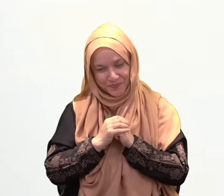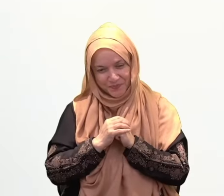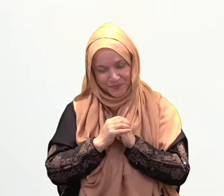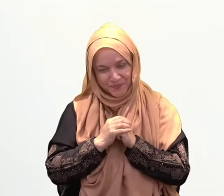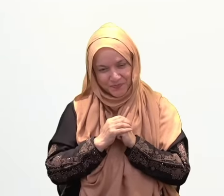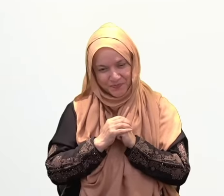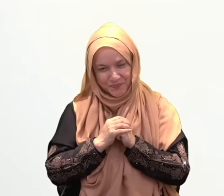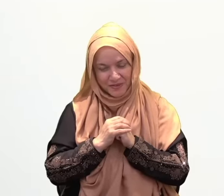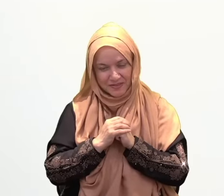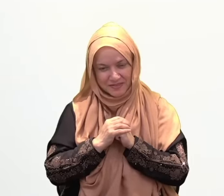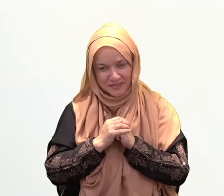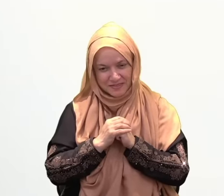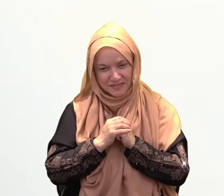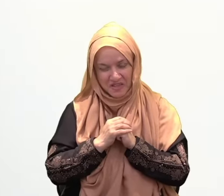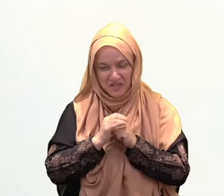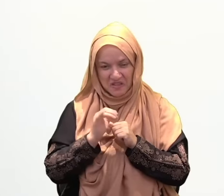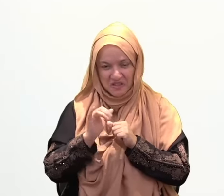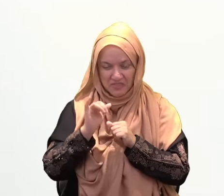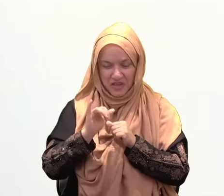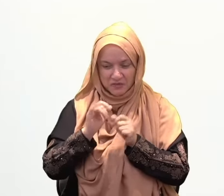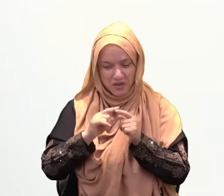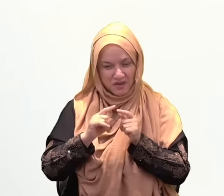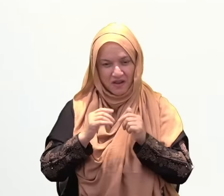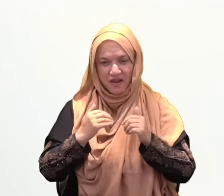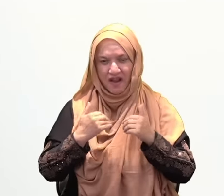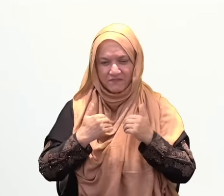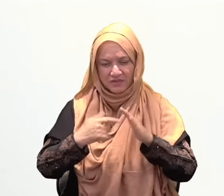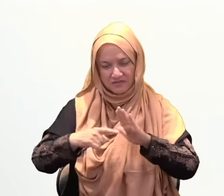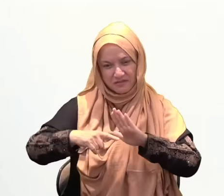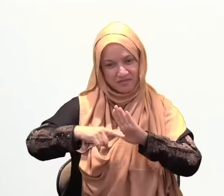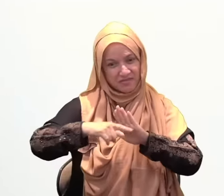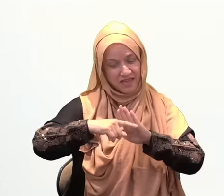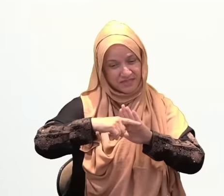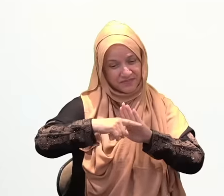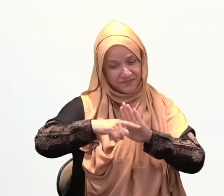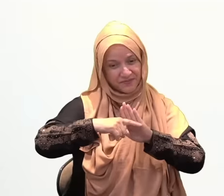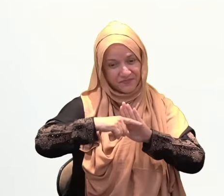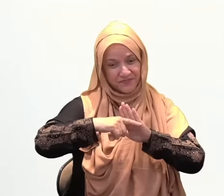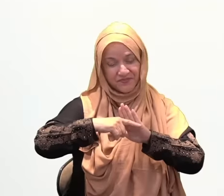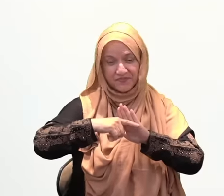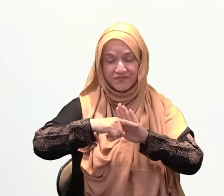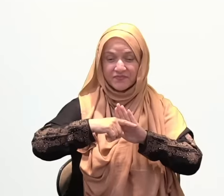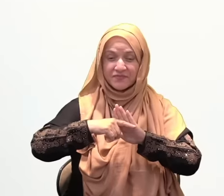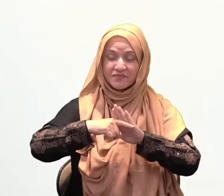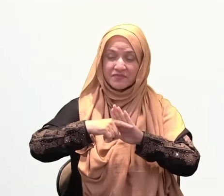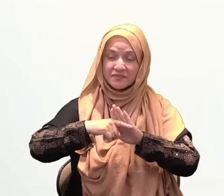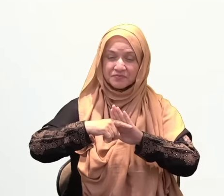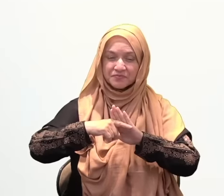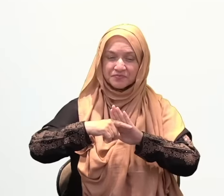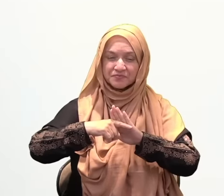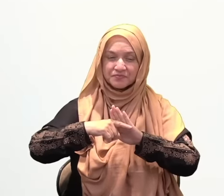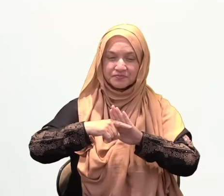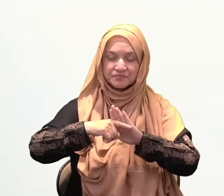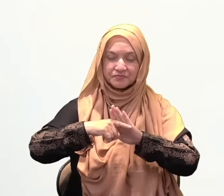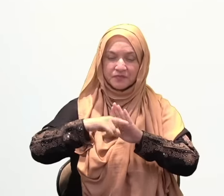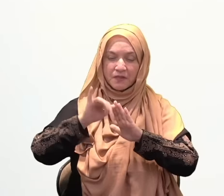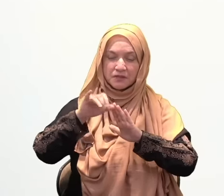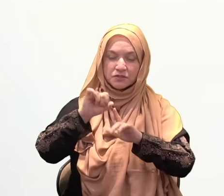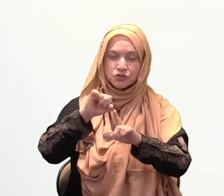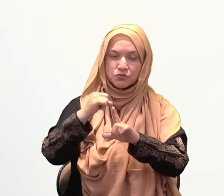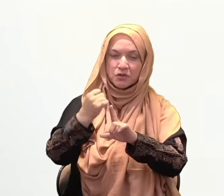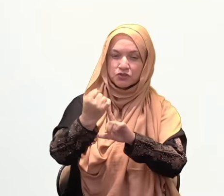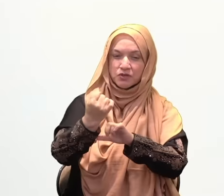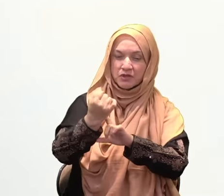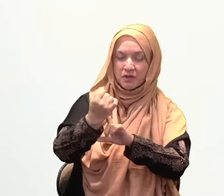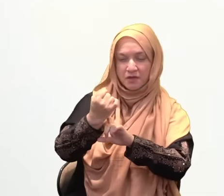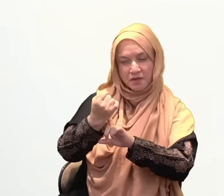them, if you ask them how they're doing, they will praise the good of their circumstances. And another person will speak to you as if they're Ayyub alayhi wa sallam,